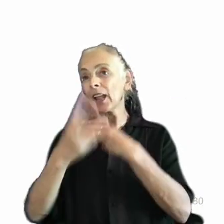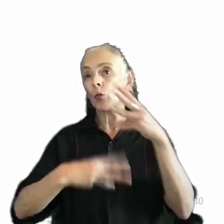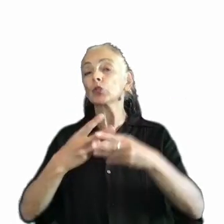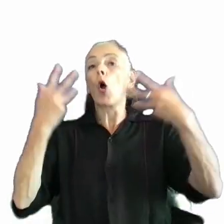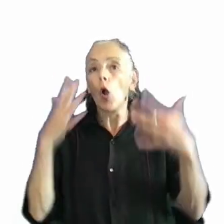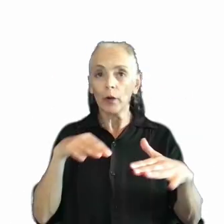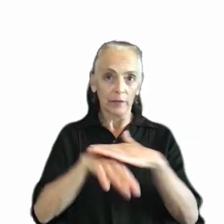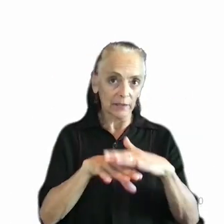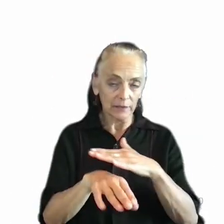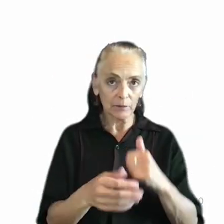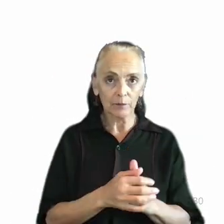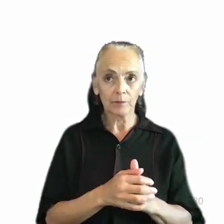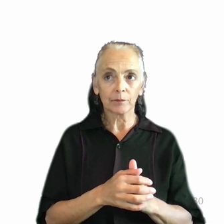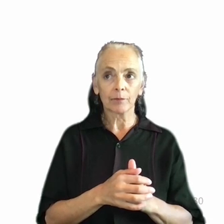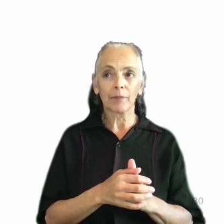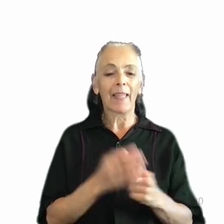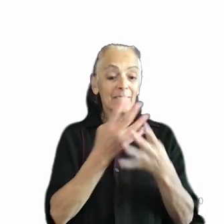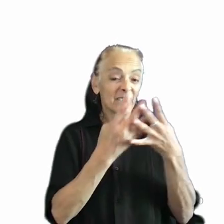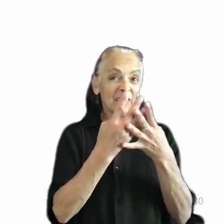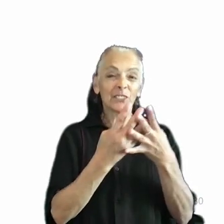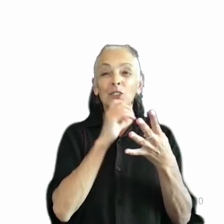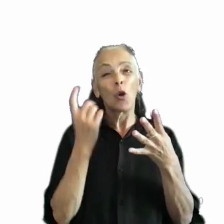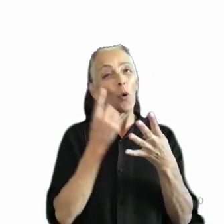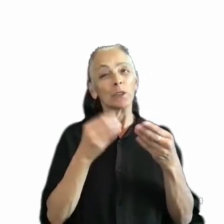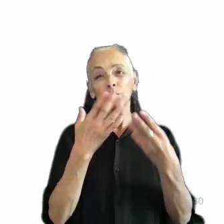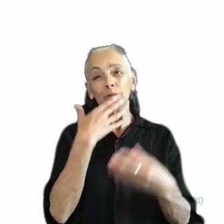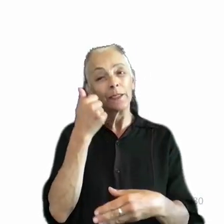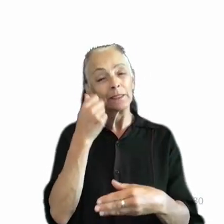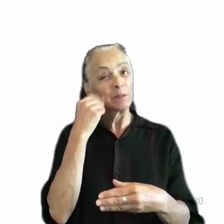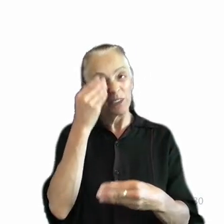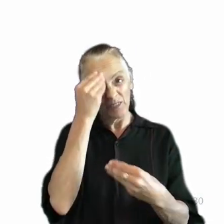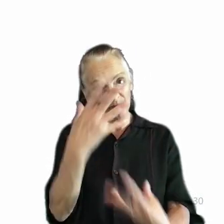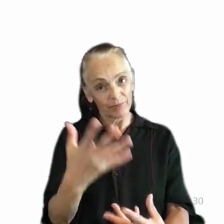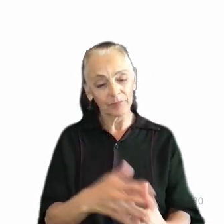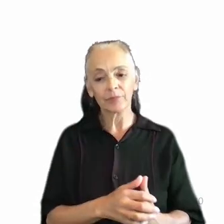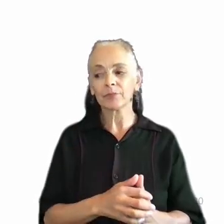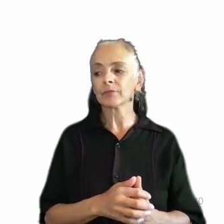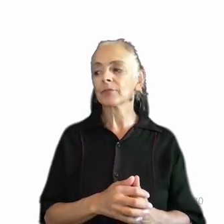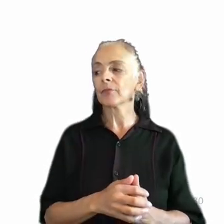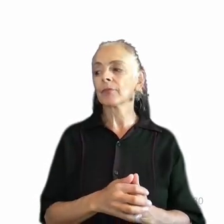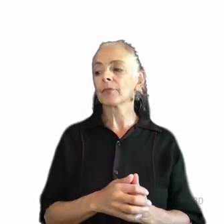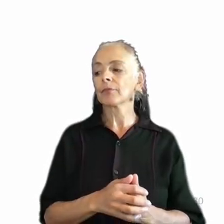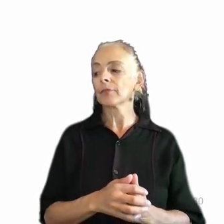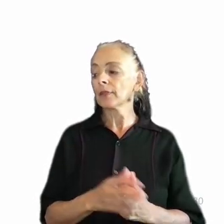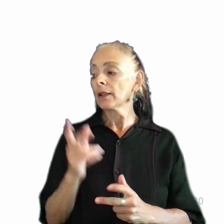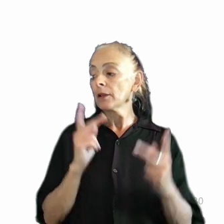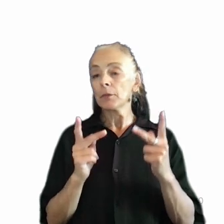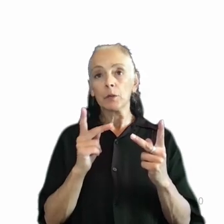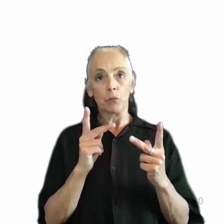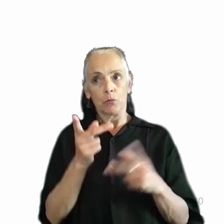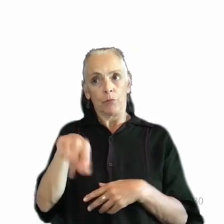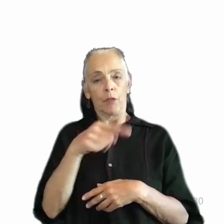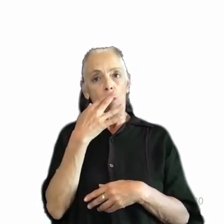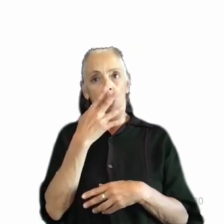unfortunately, filters do not always provide the best experience. The experiences and needs of people with colorblindness are diverse,